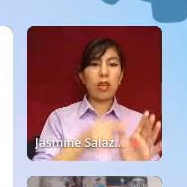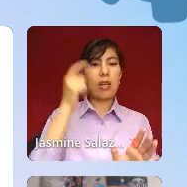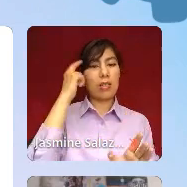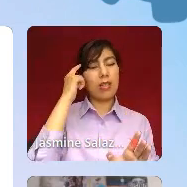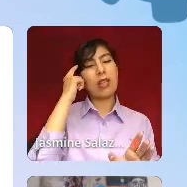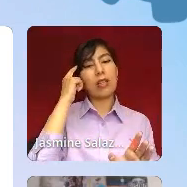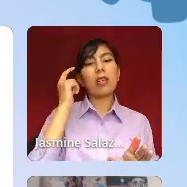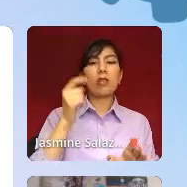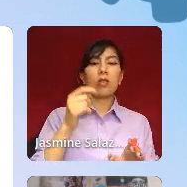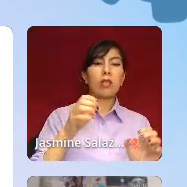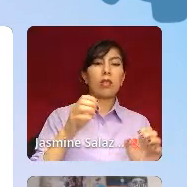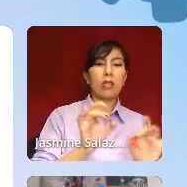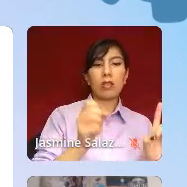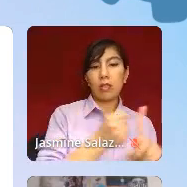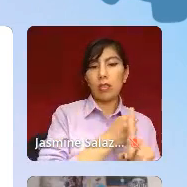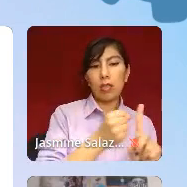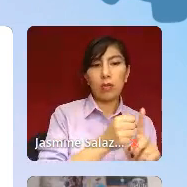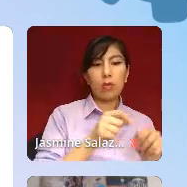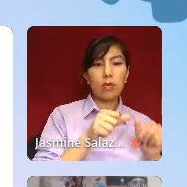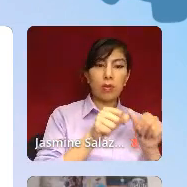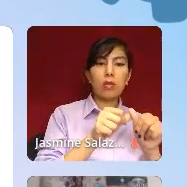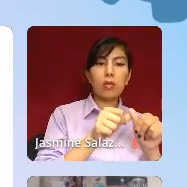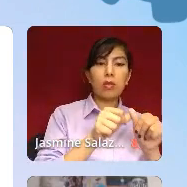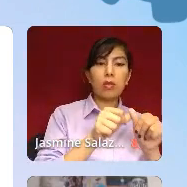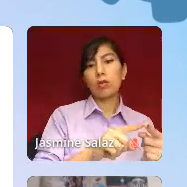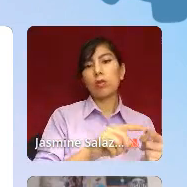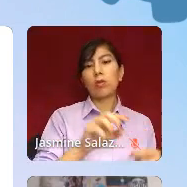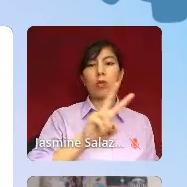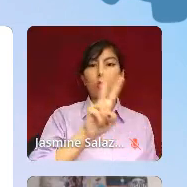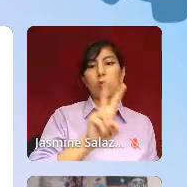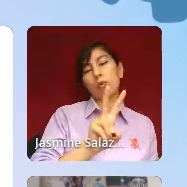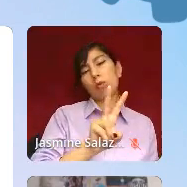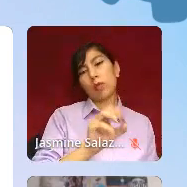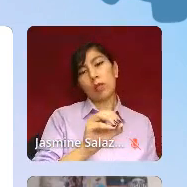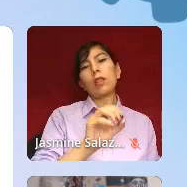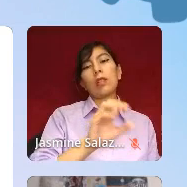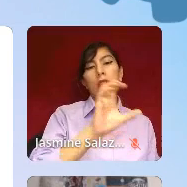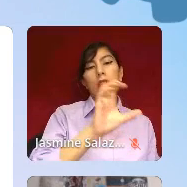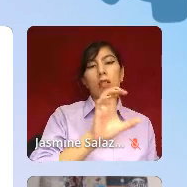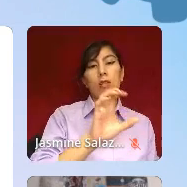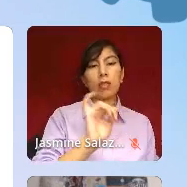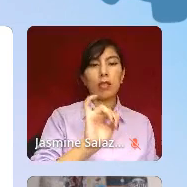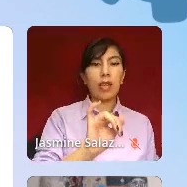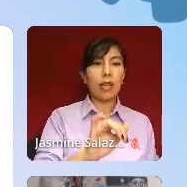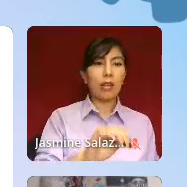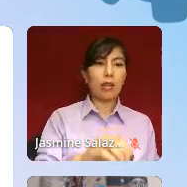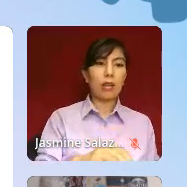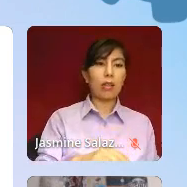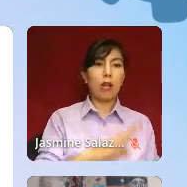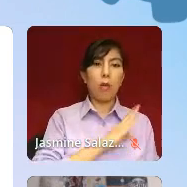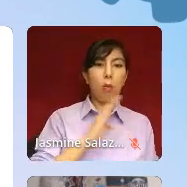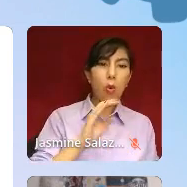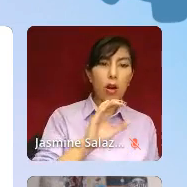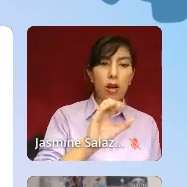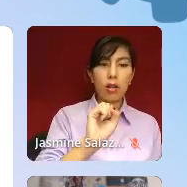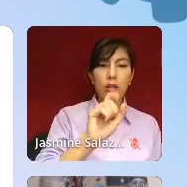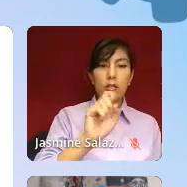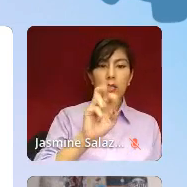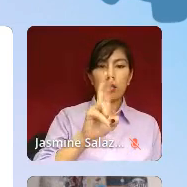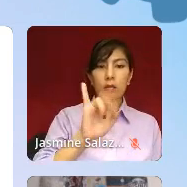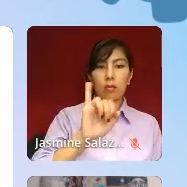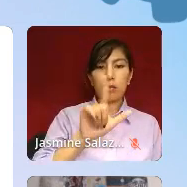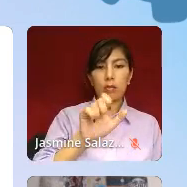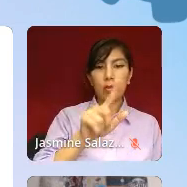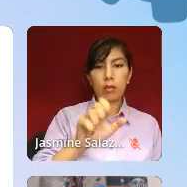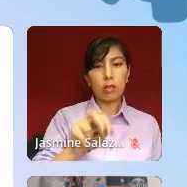into, continued into the 20th century for Black Americans. Things like forced sterilization, which was disproportionately directed at Black women who